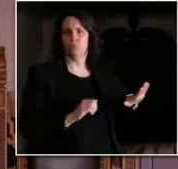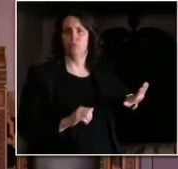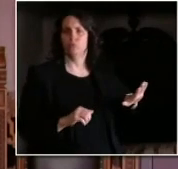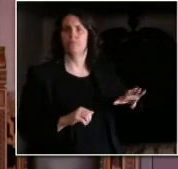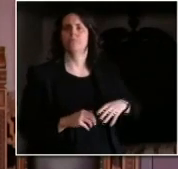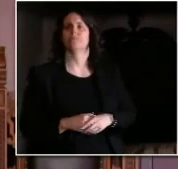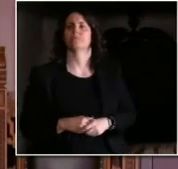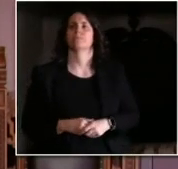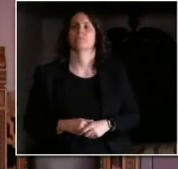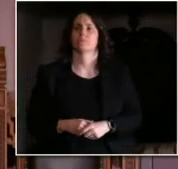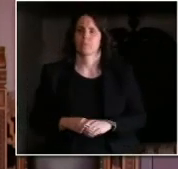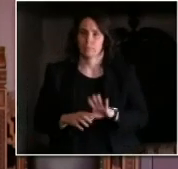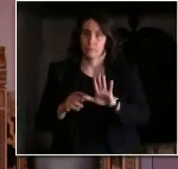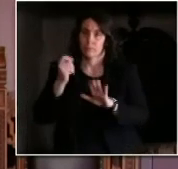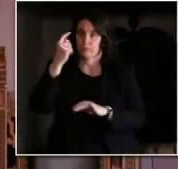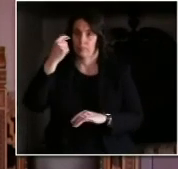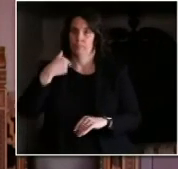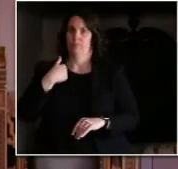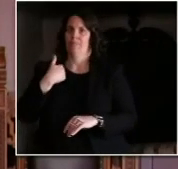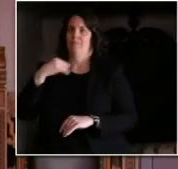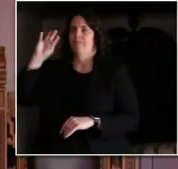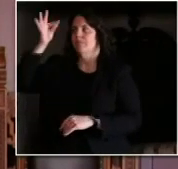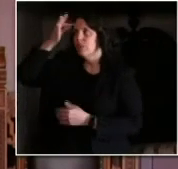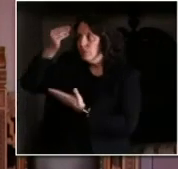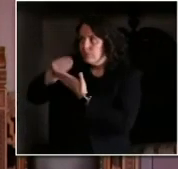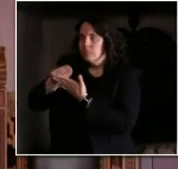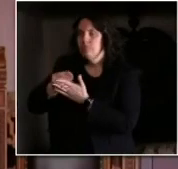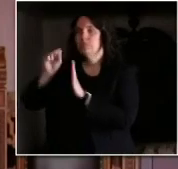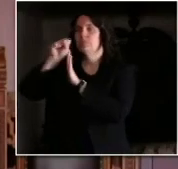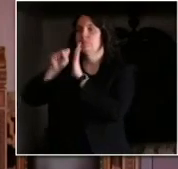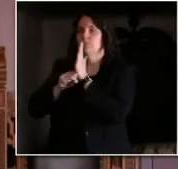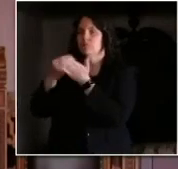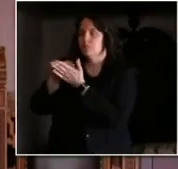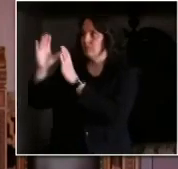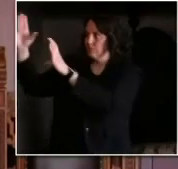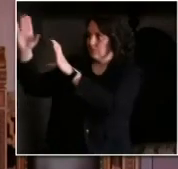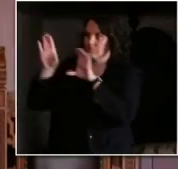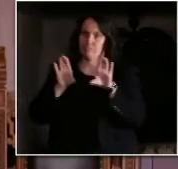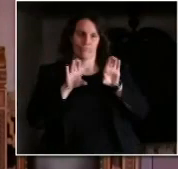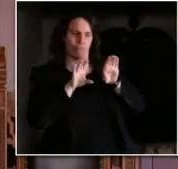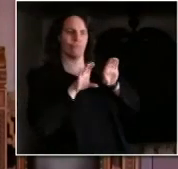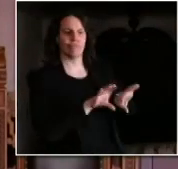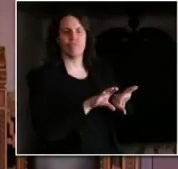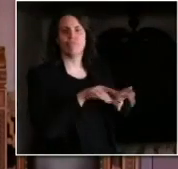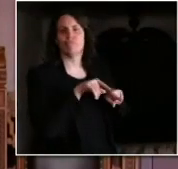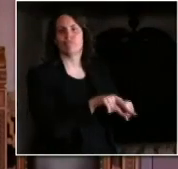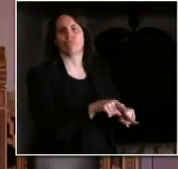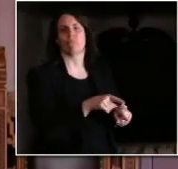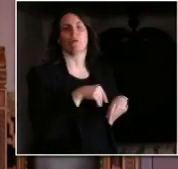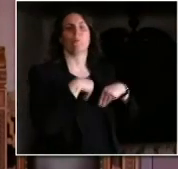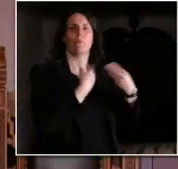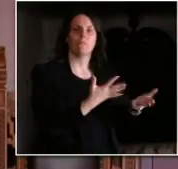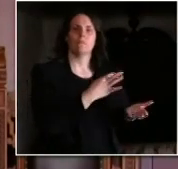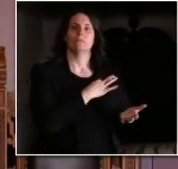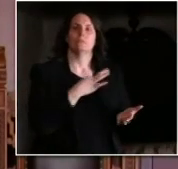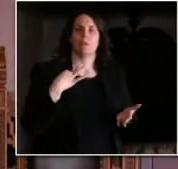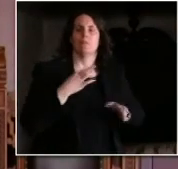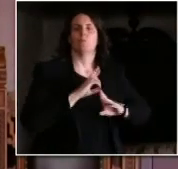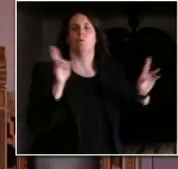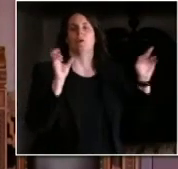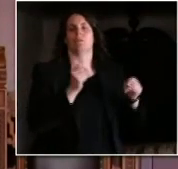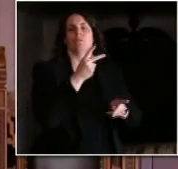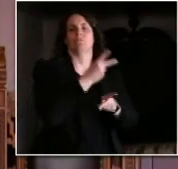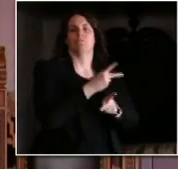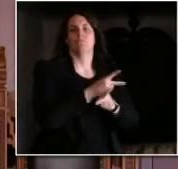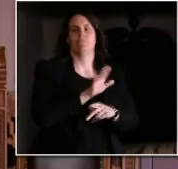the federal money or possibly state money. But the bottom line is, as we expand it, the need for child care